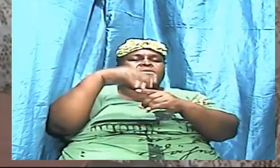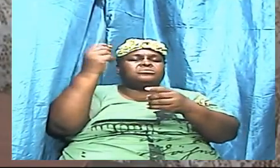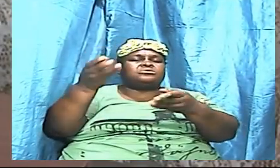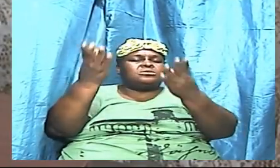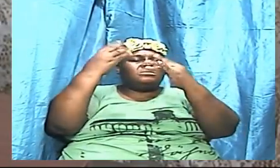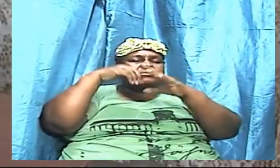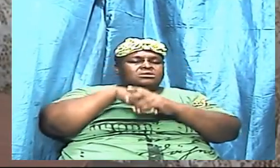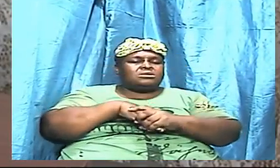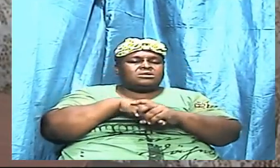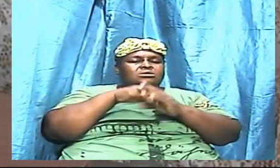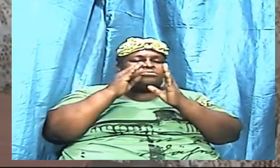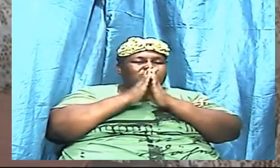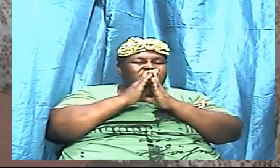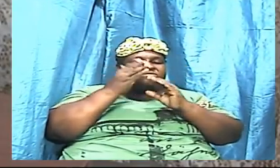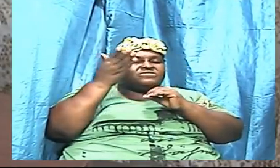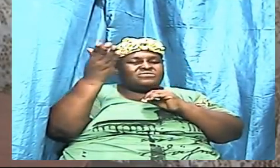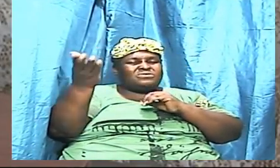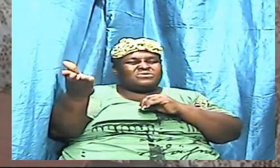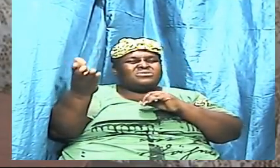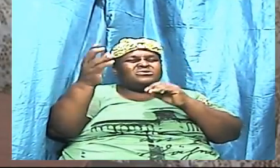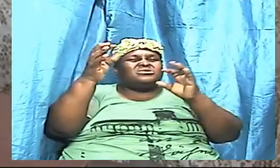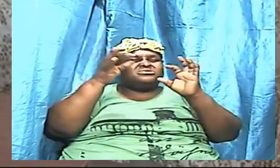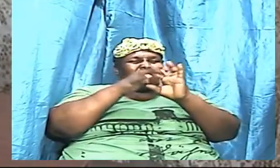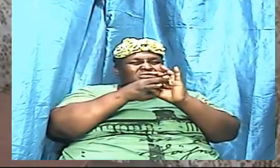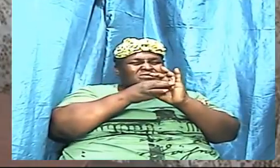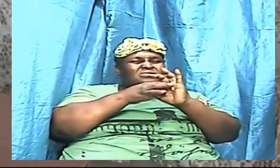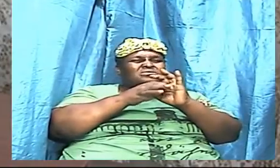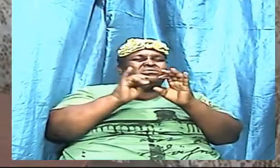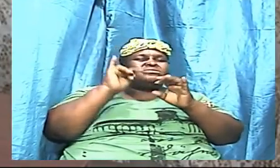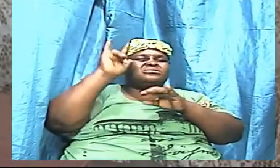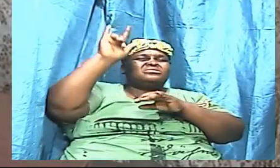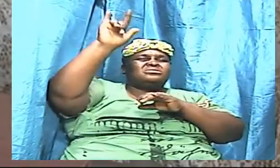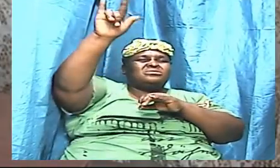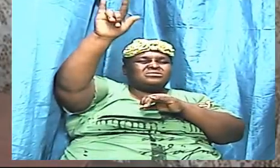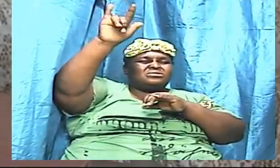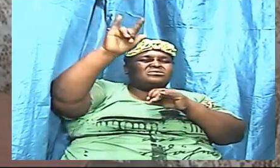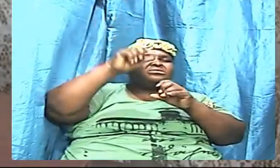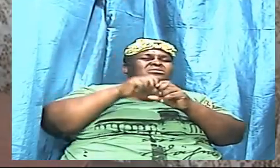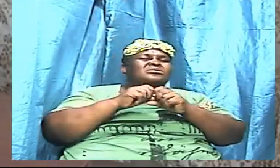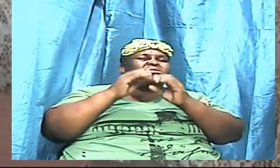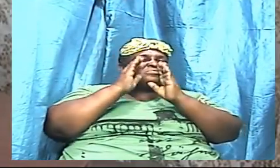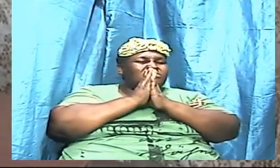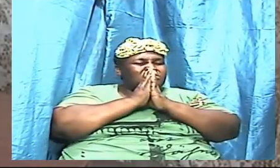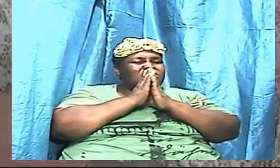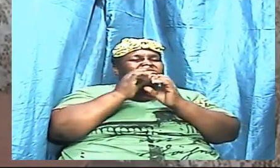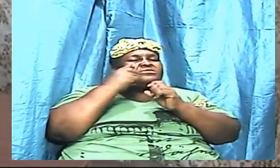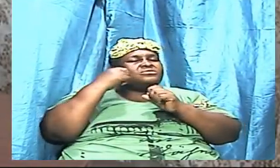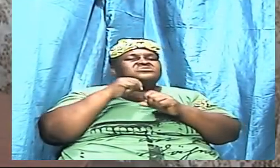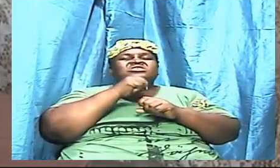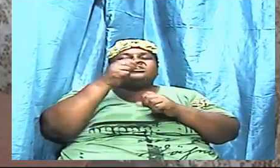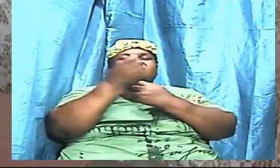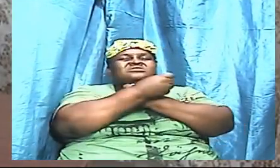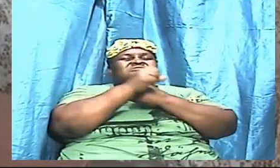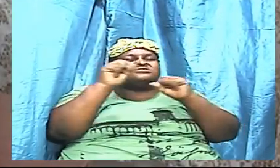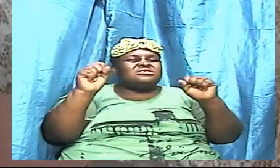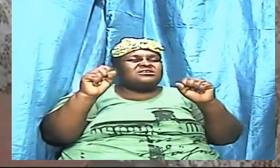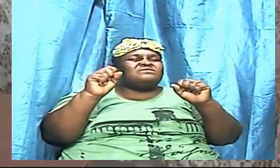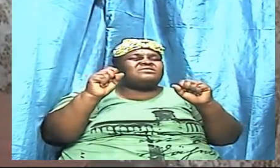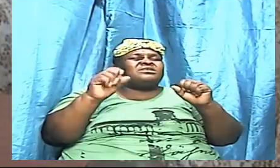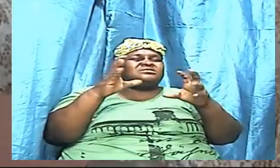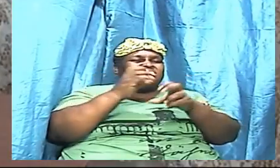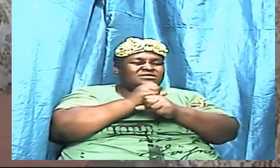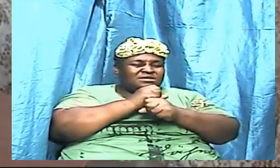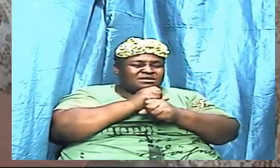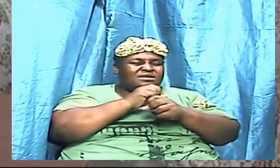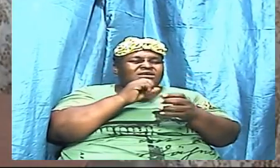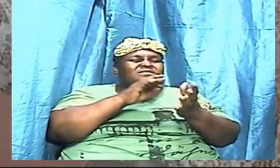I pray for those that are joining us from overseas I pray for those that are unsaved and are taking it in